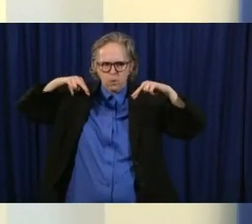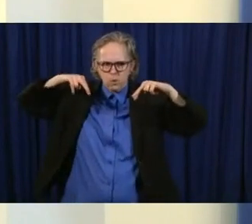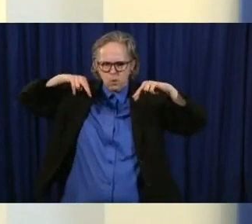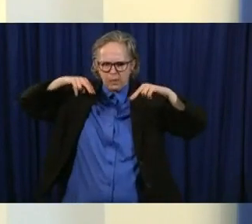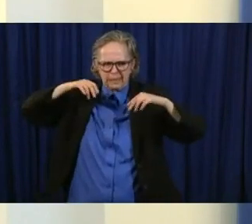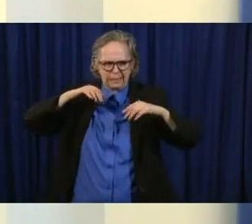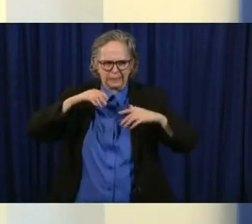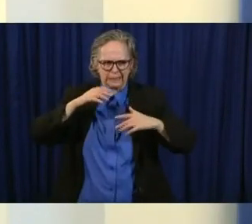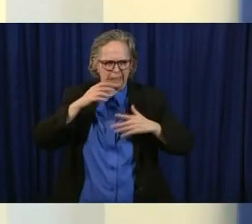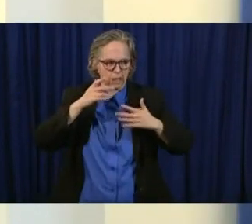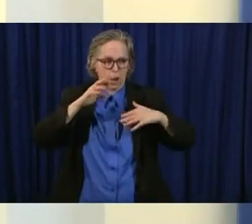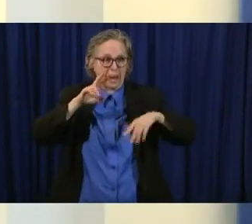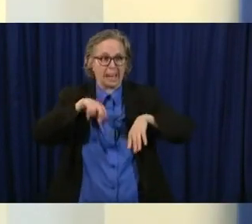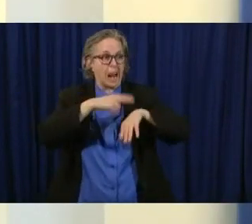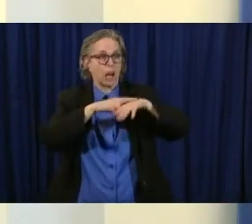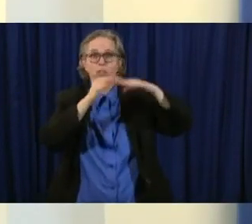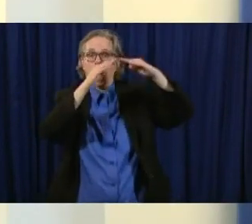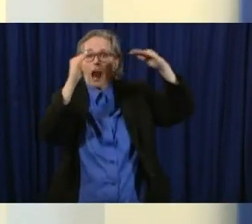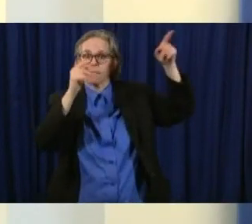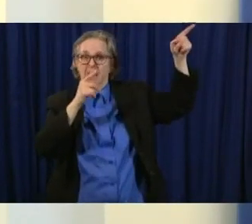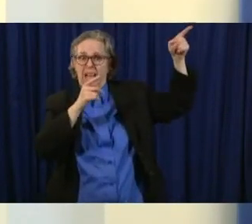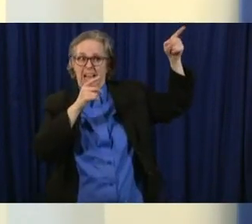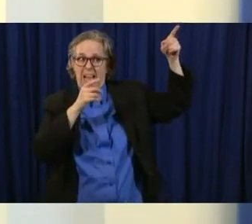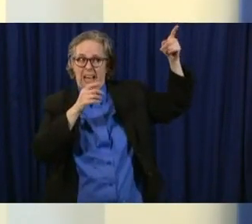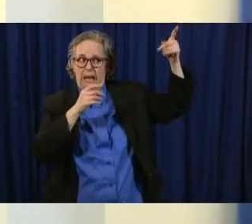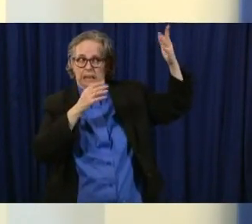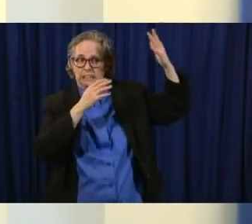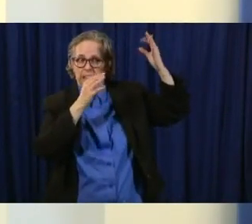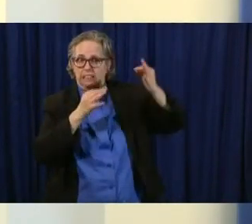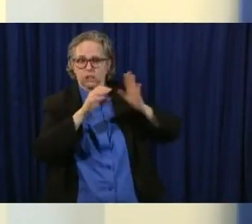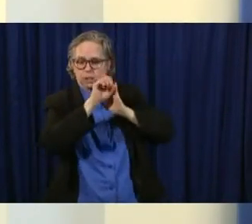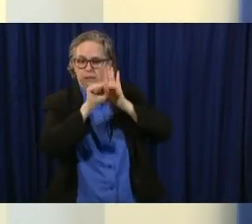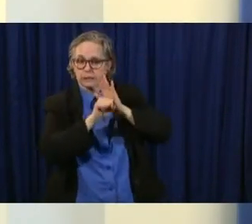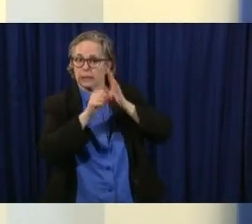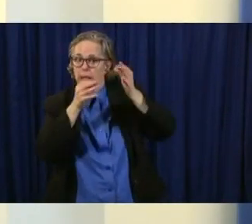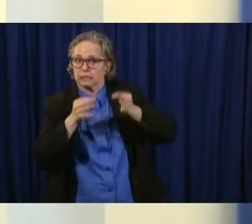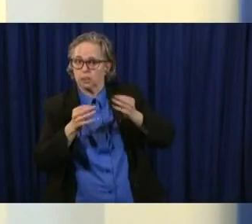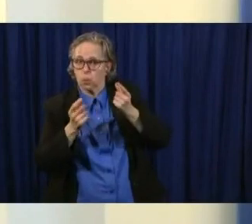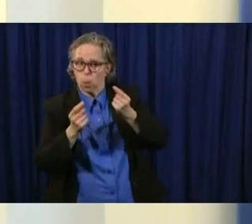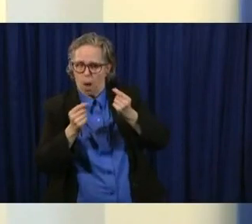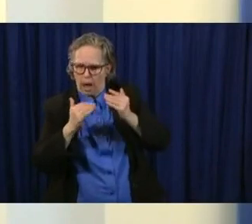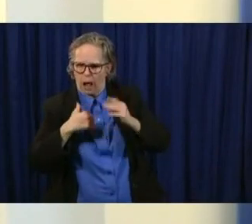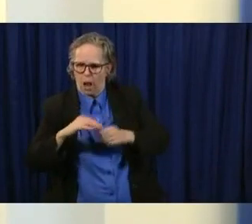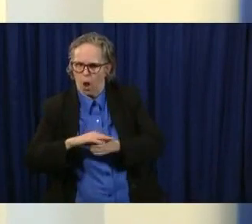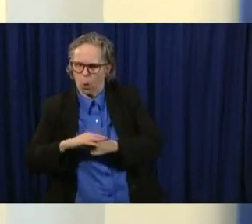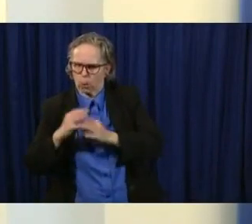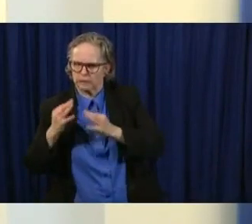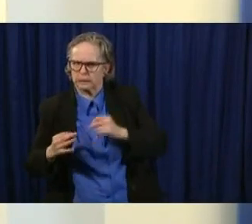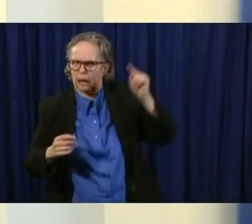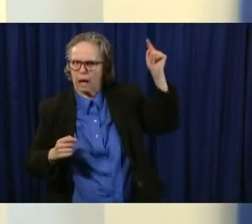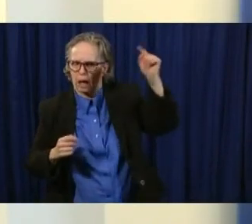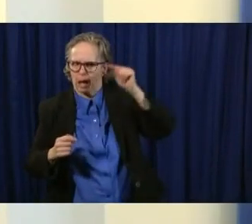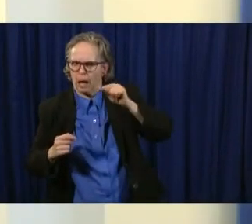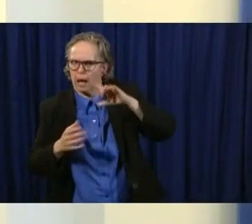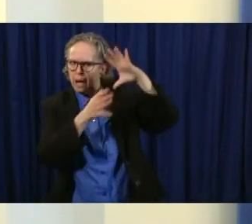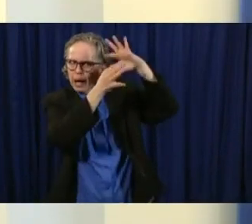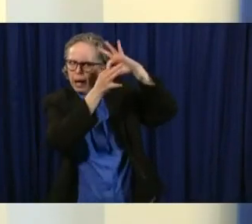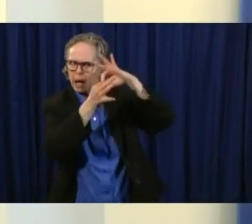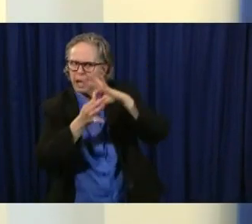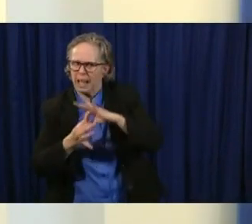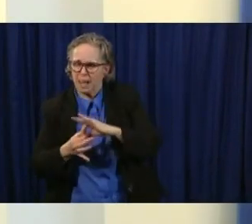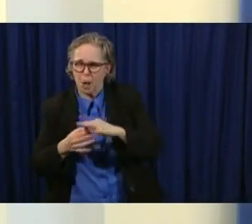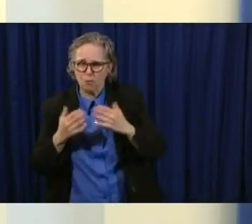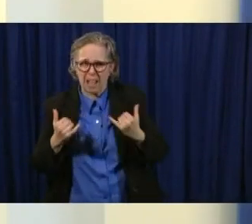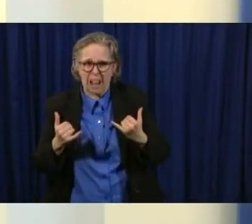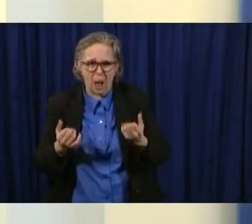then we're going to have to look at it as states and eventually as we have a better understanding right now we don't really know exactly how many cases